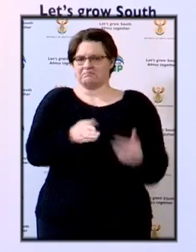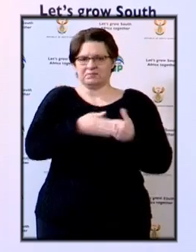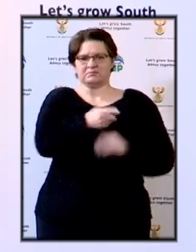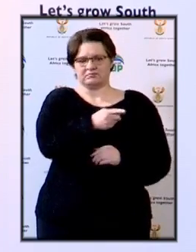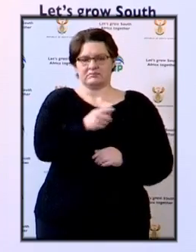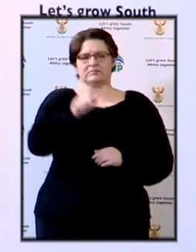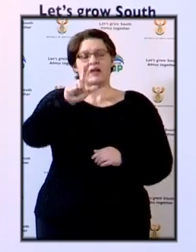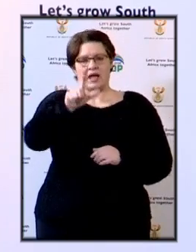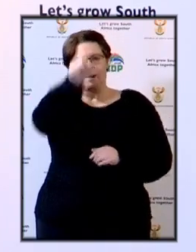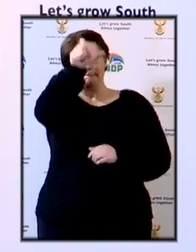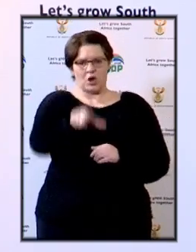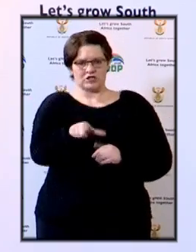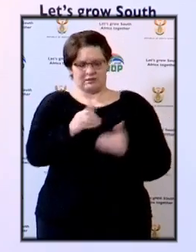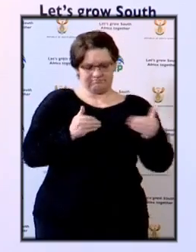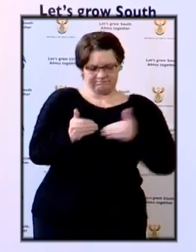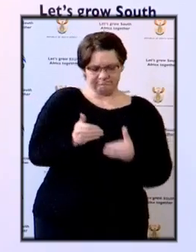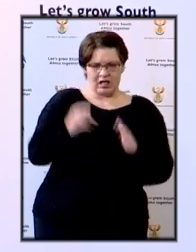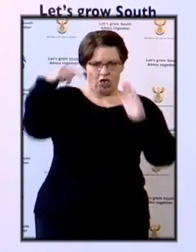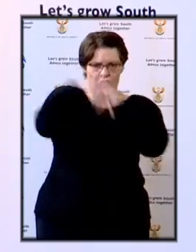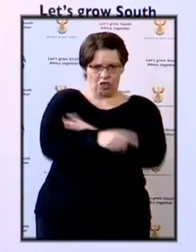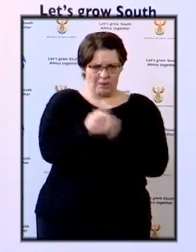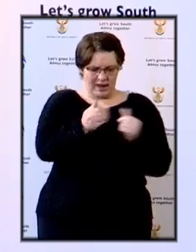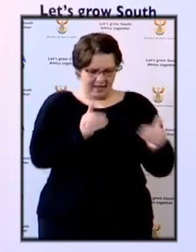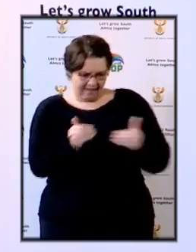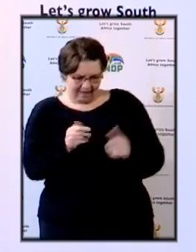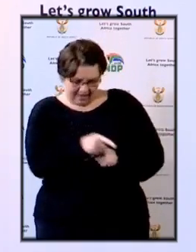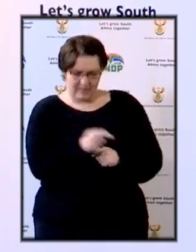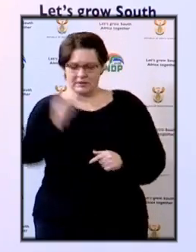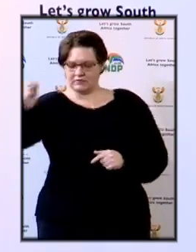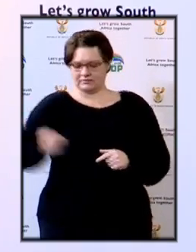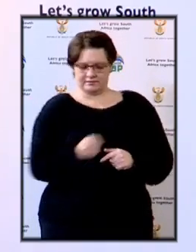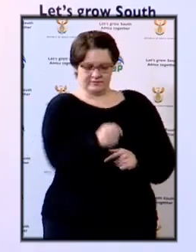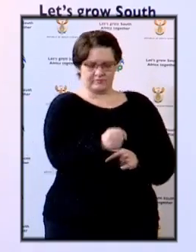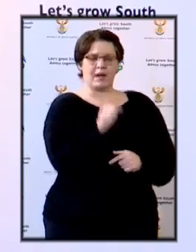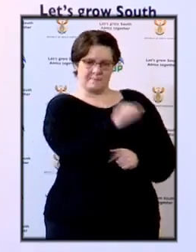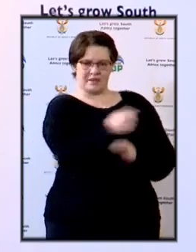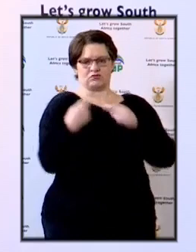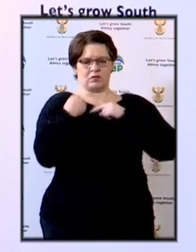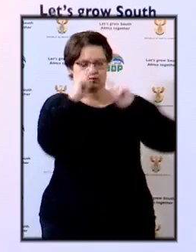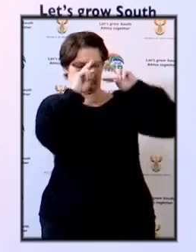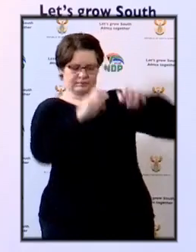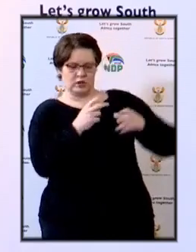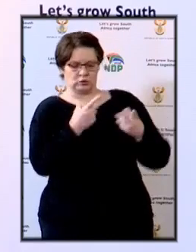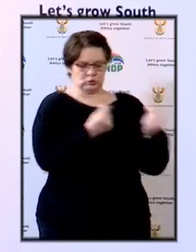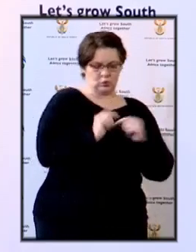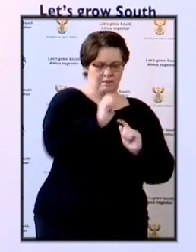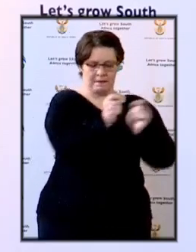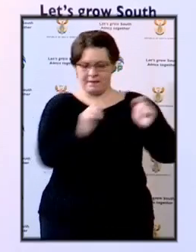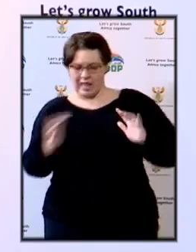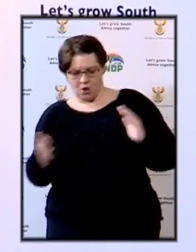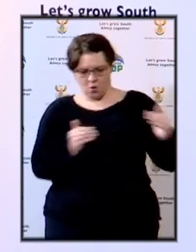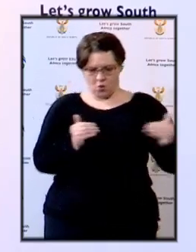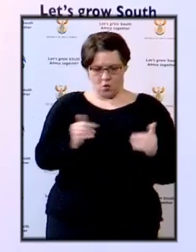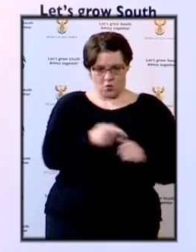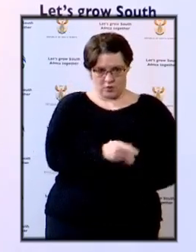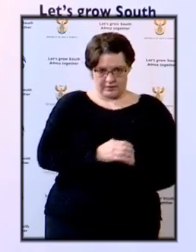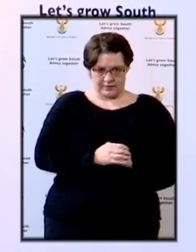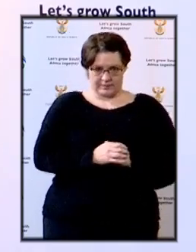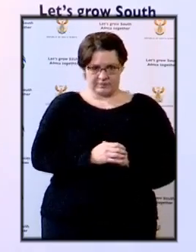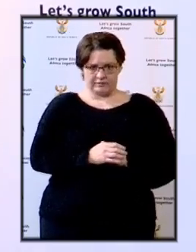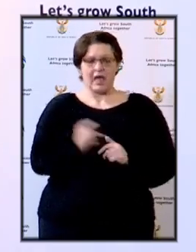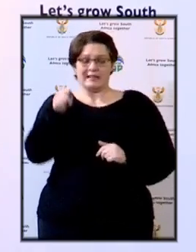provisional liquidator was appointed on the 14th of November 2018. The investigation